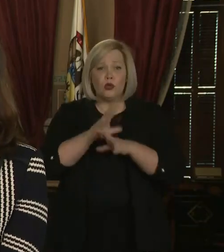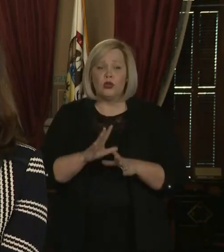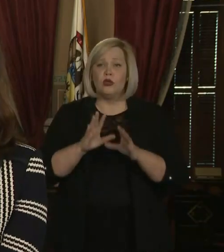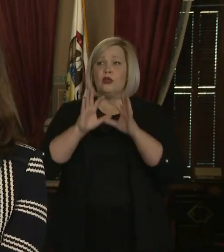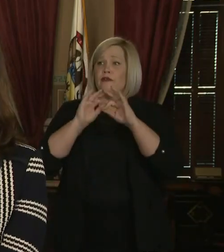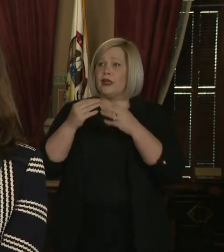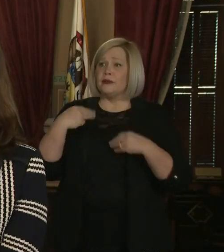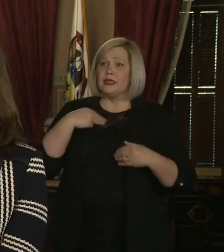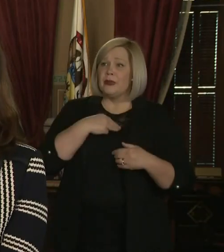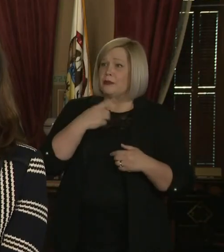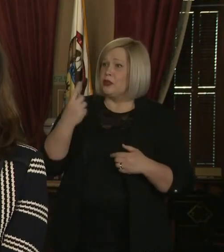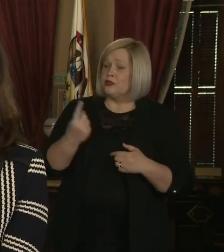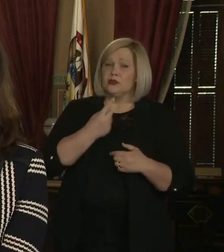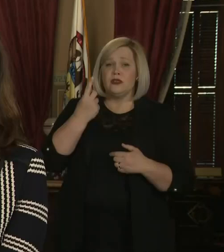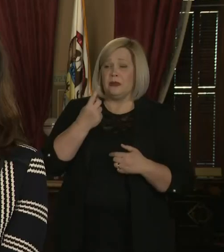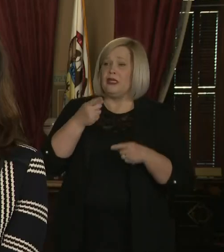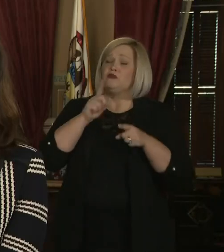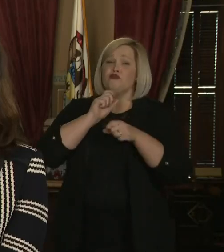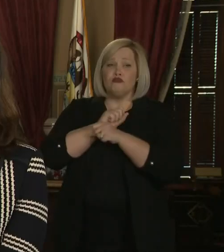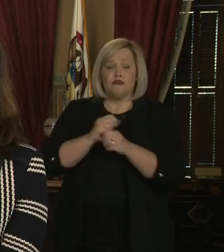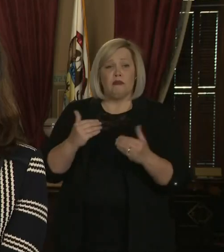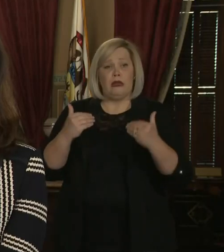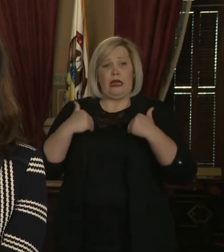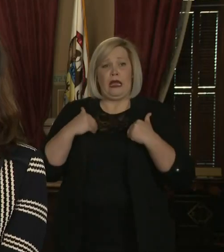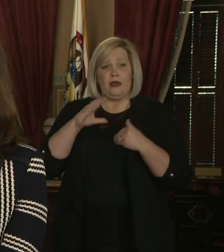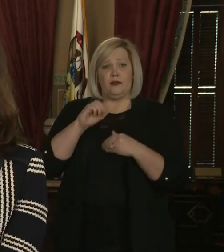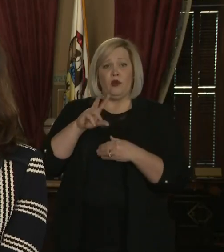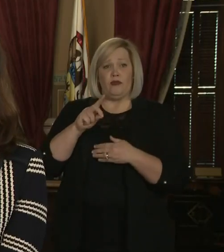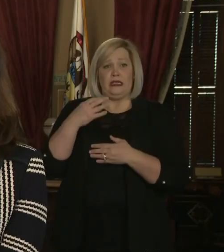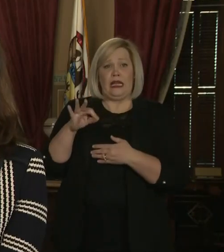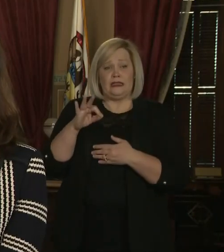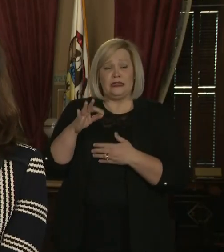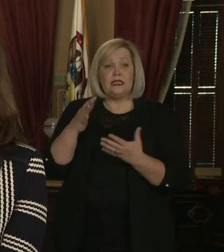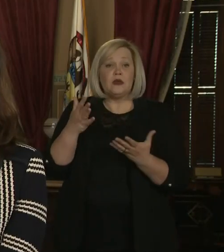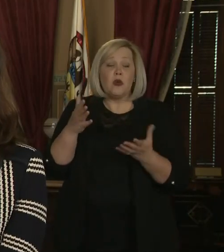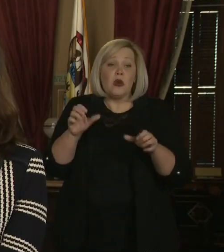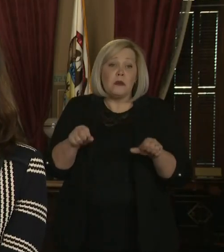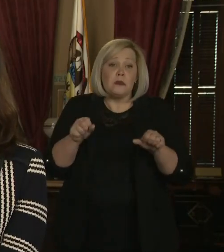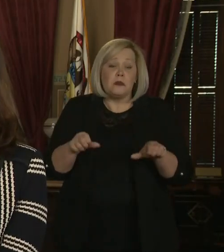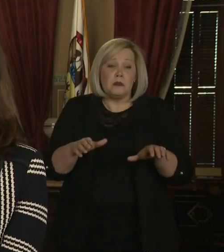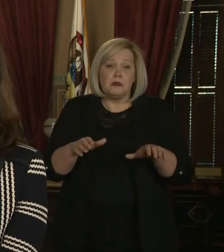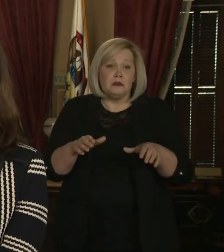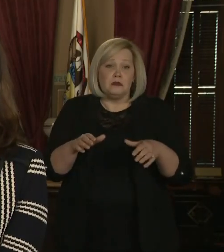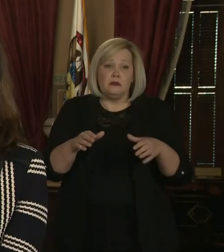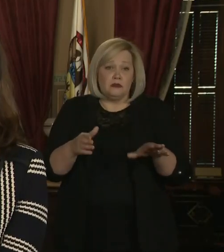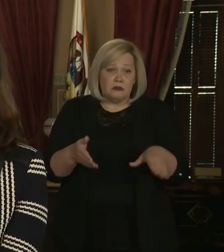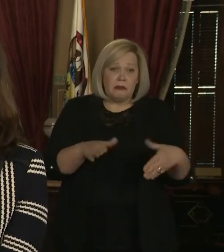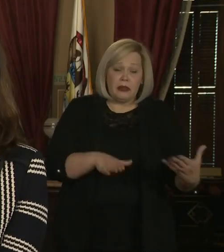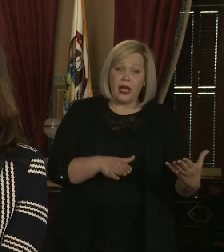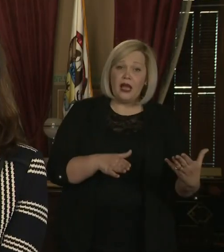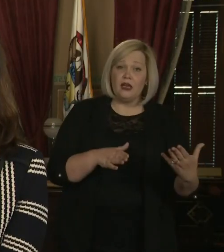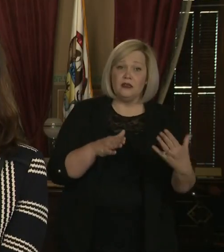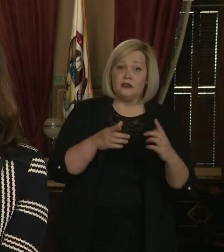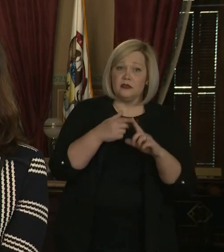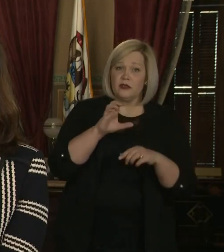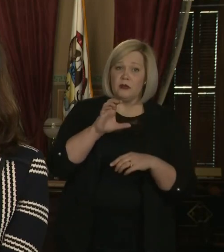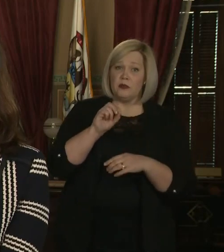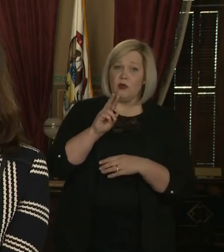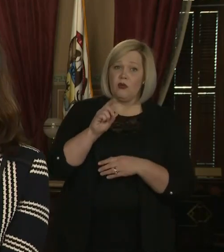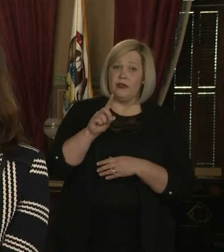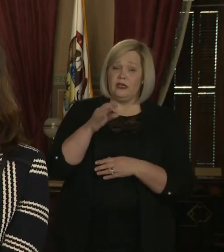who has tested positive or sadly perhaps didn't win their battle with COVID-19.